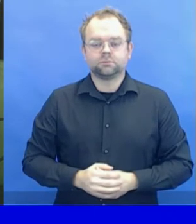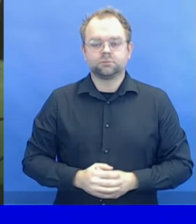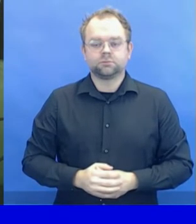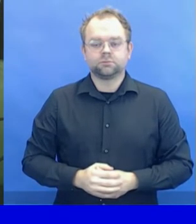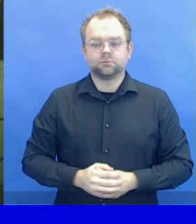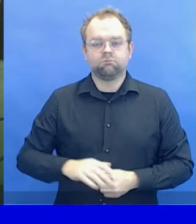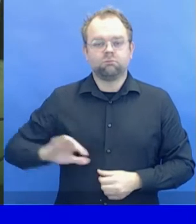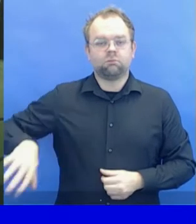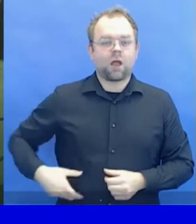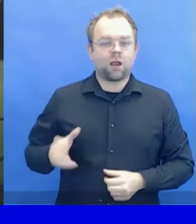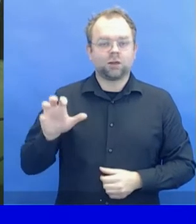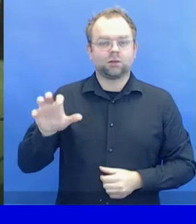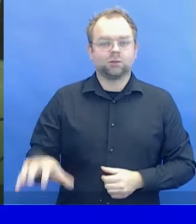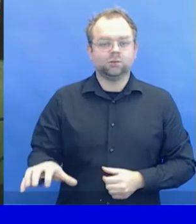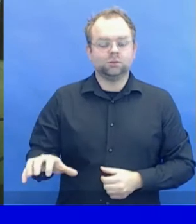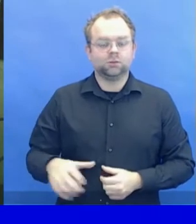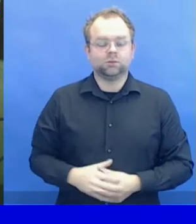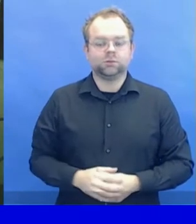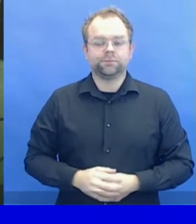Barbados,